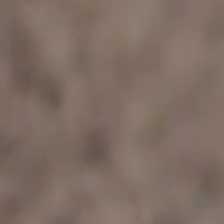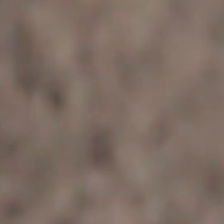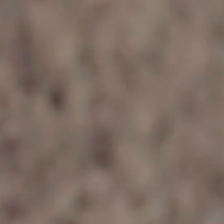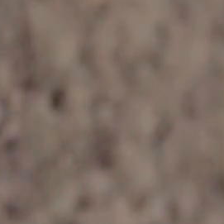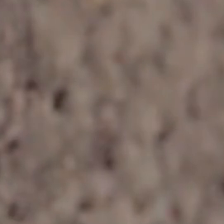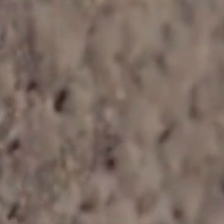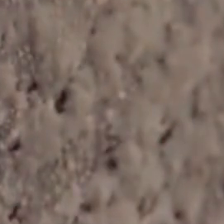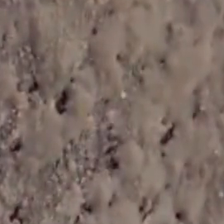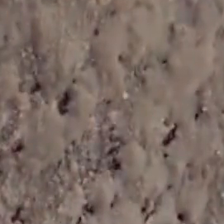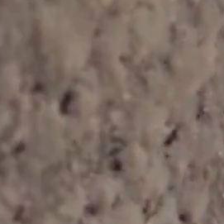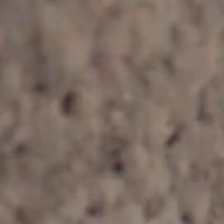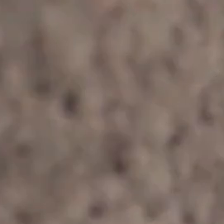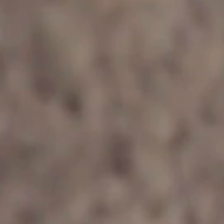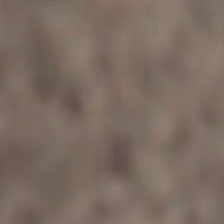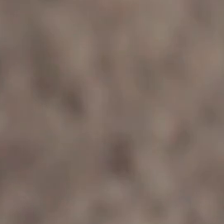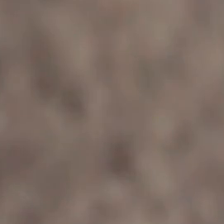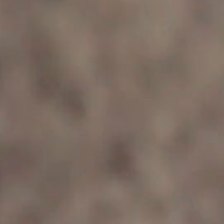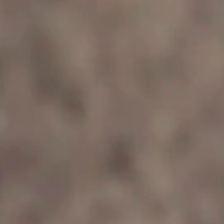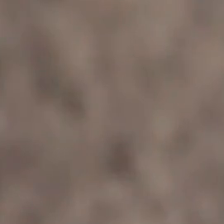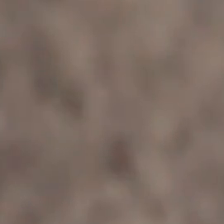The Alexandant bland of